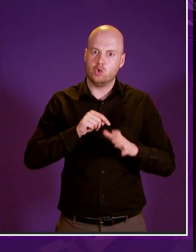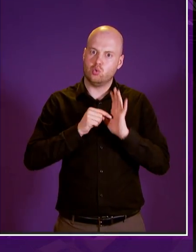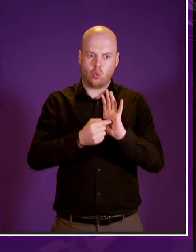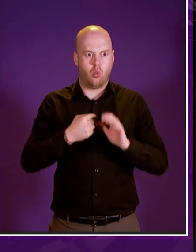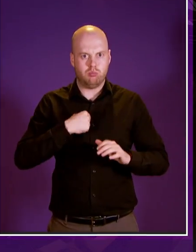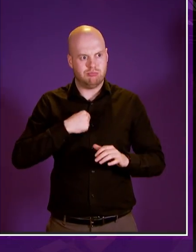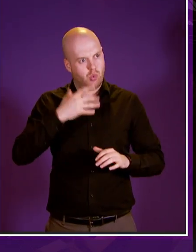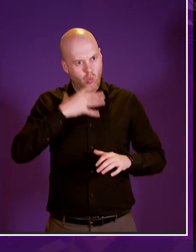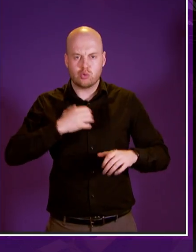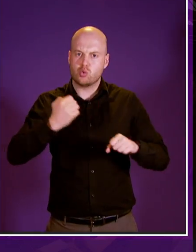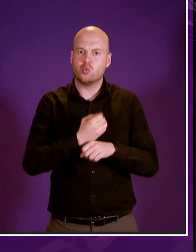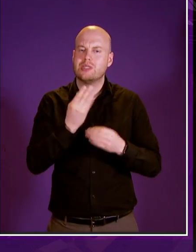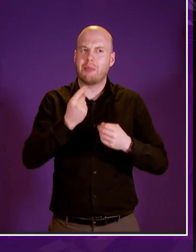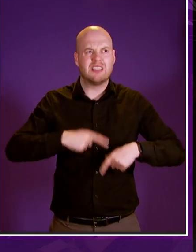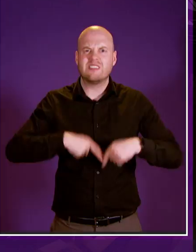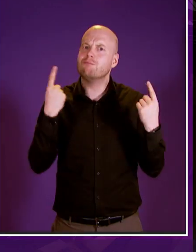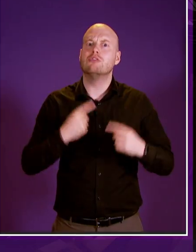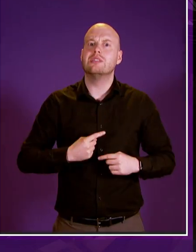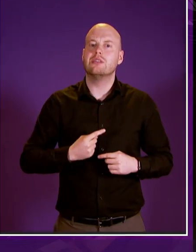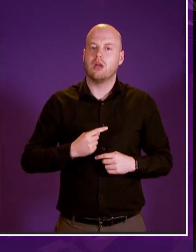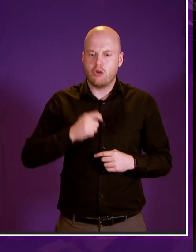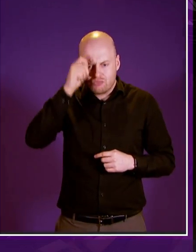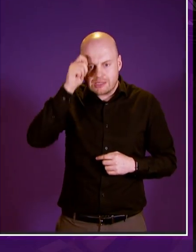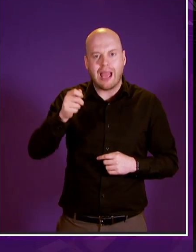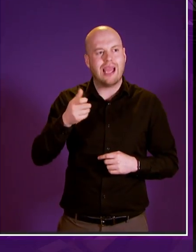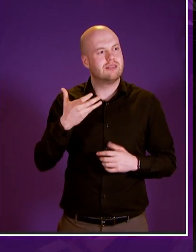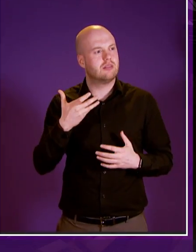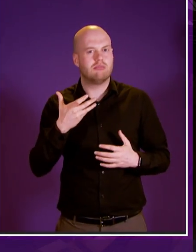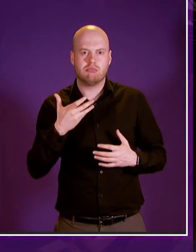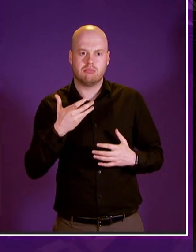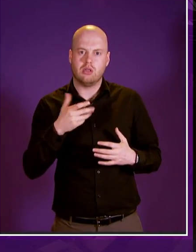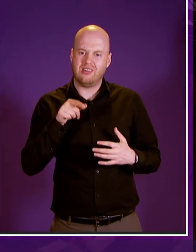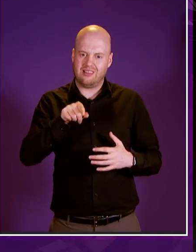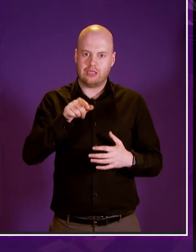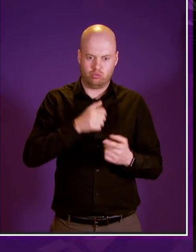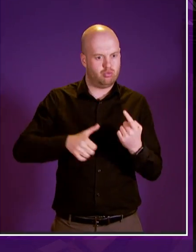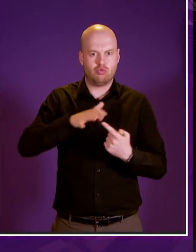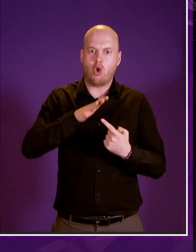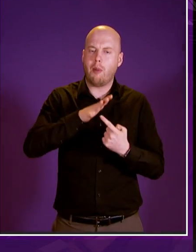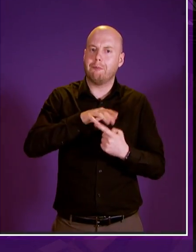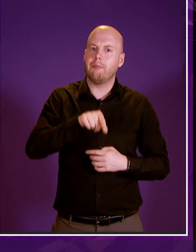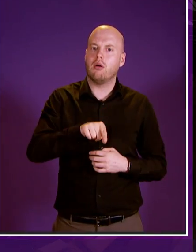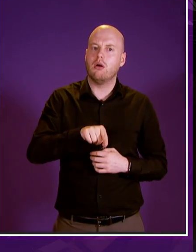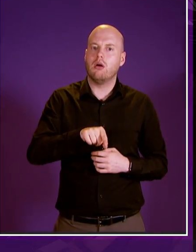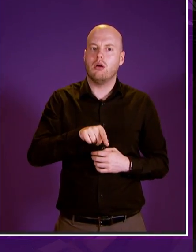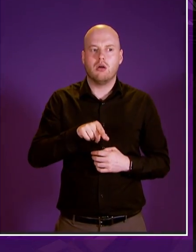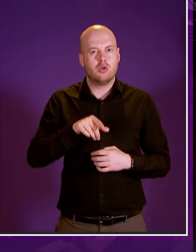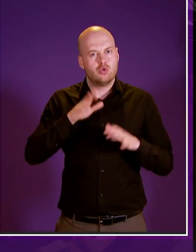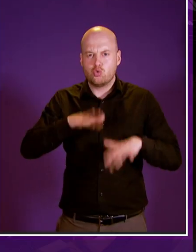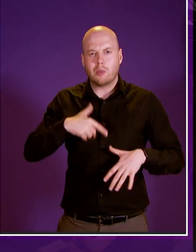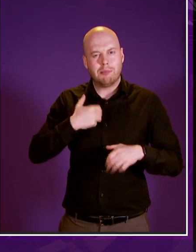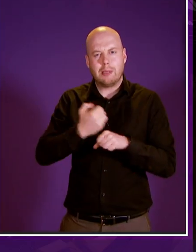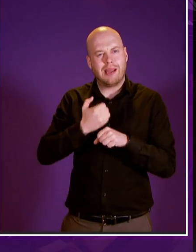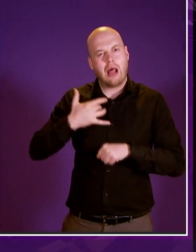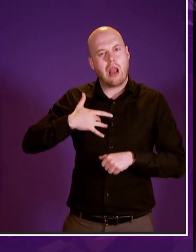things differently to put respect and dignity at the top of the agenda and make sure the system does not actually make life harder for